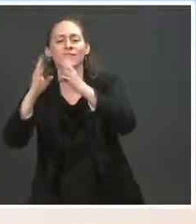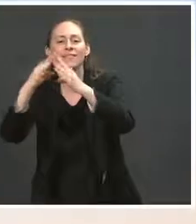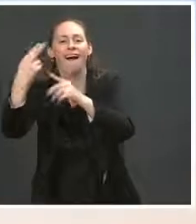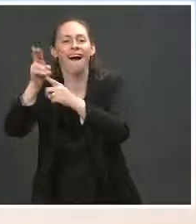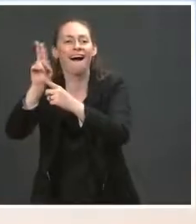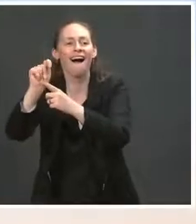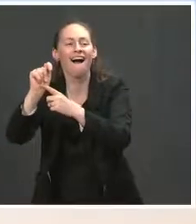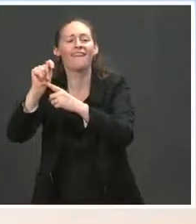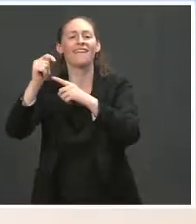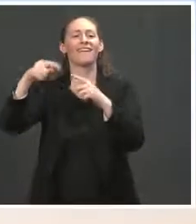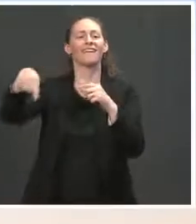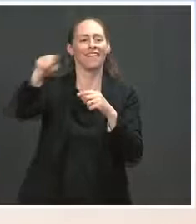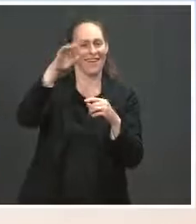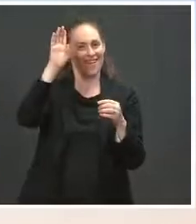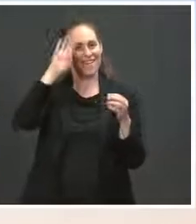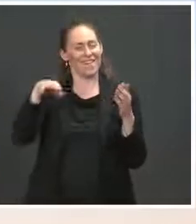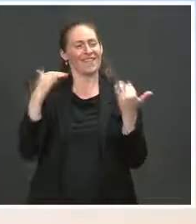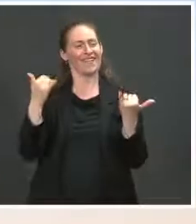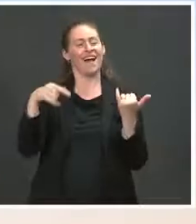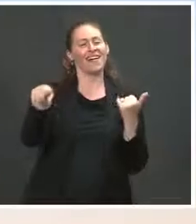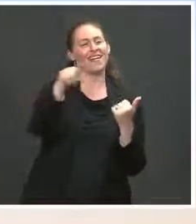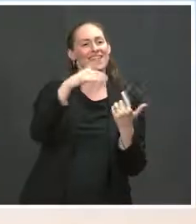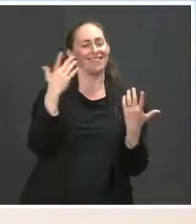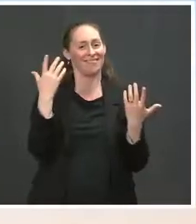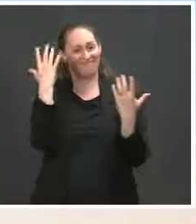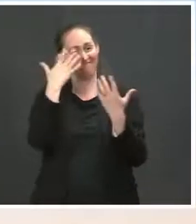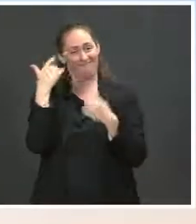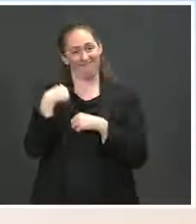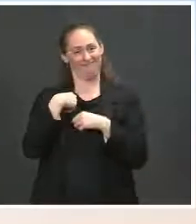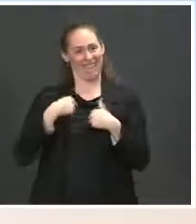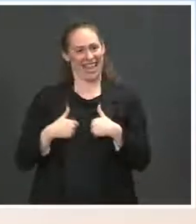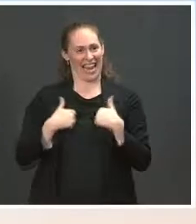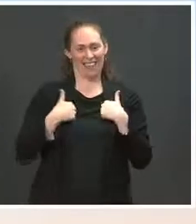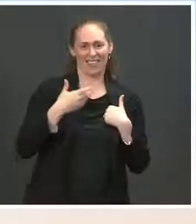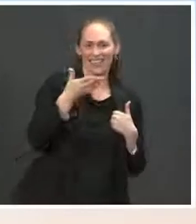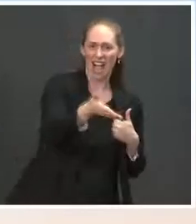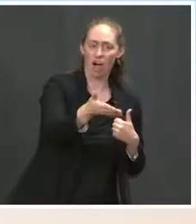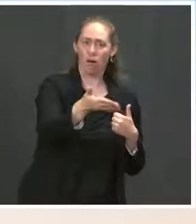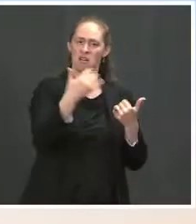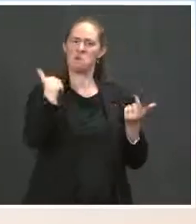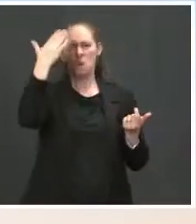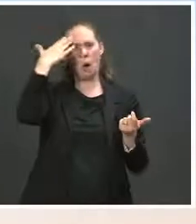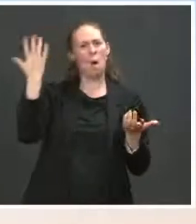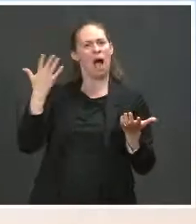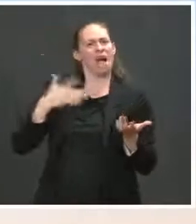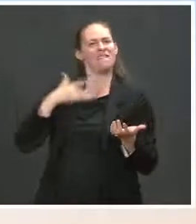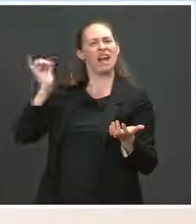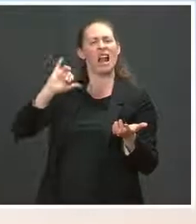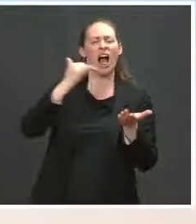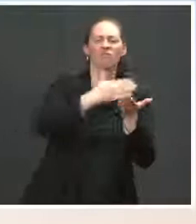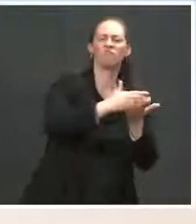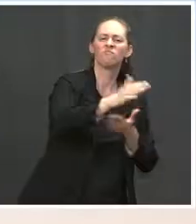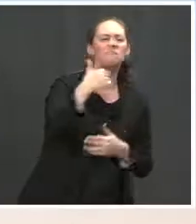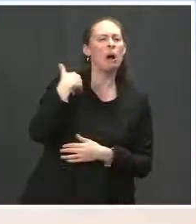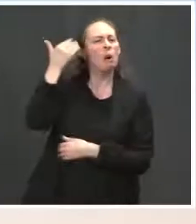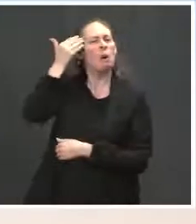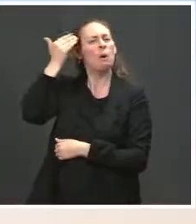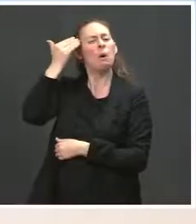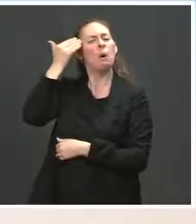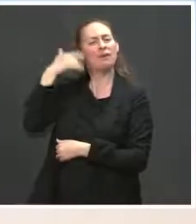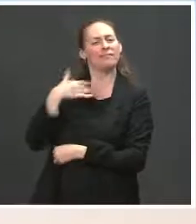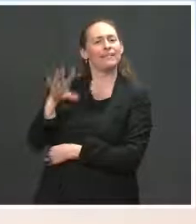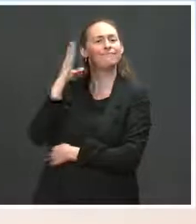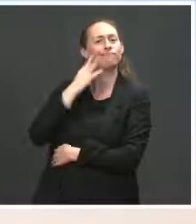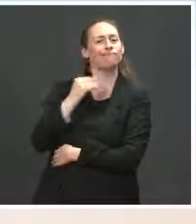community that's been left behind. These experiences underscore, well, I beli why I believe so deeply in the work that